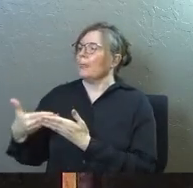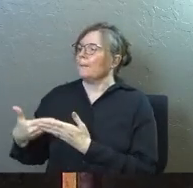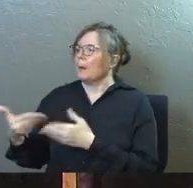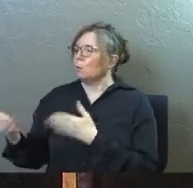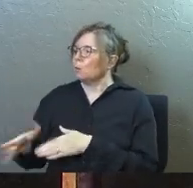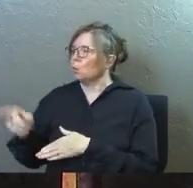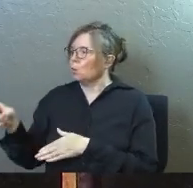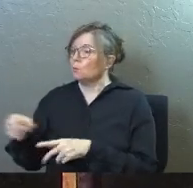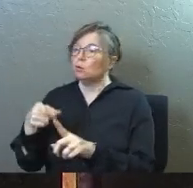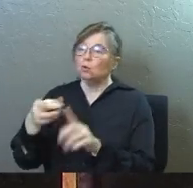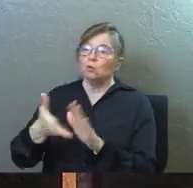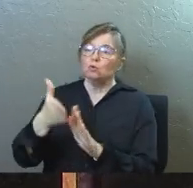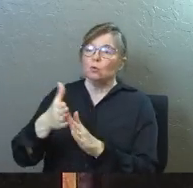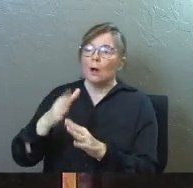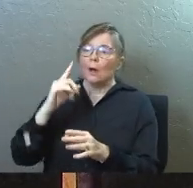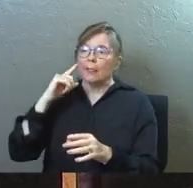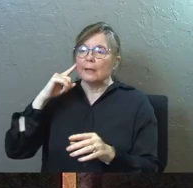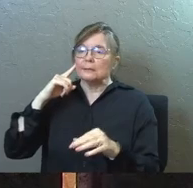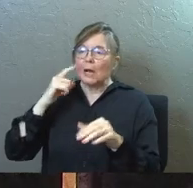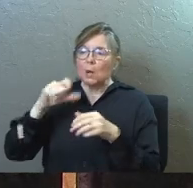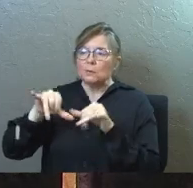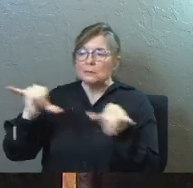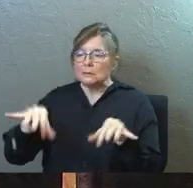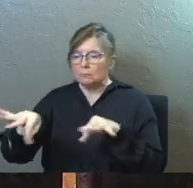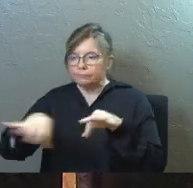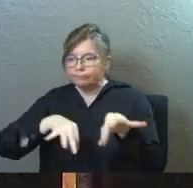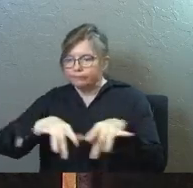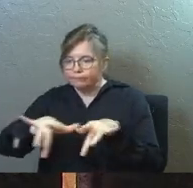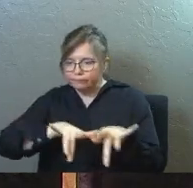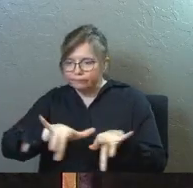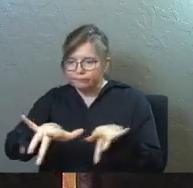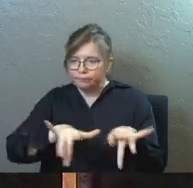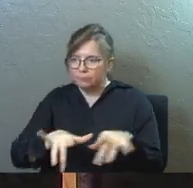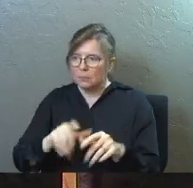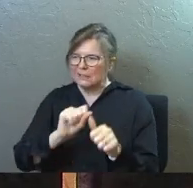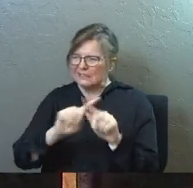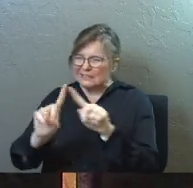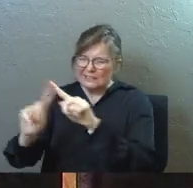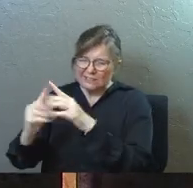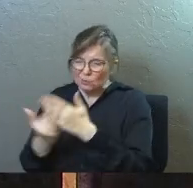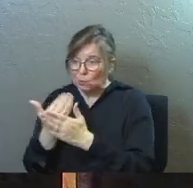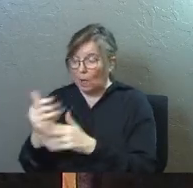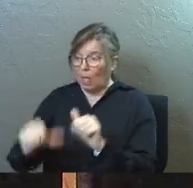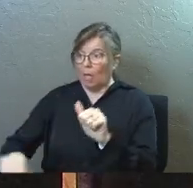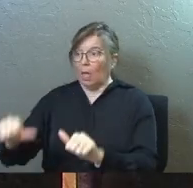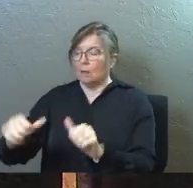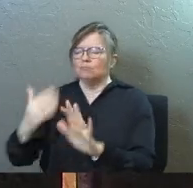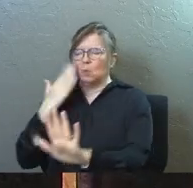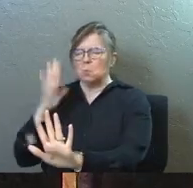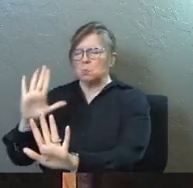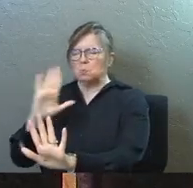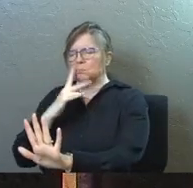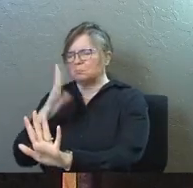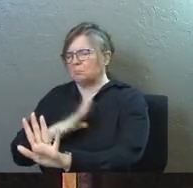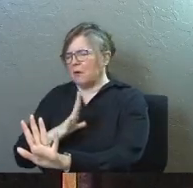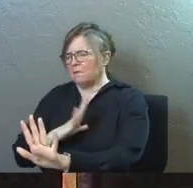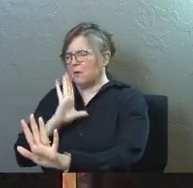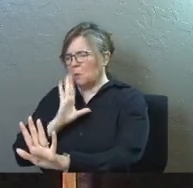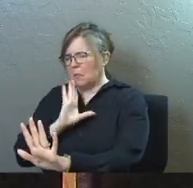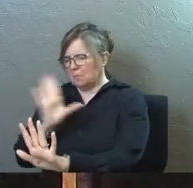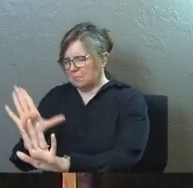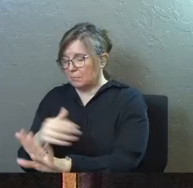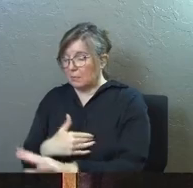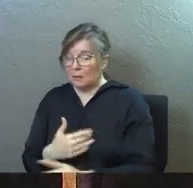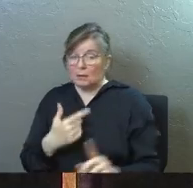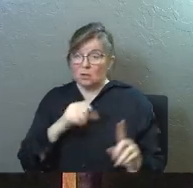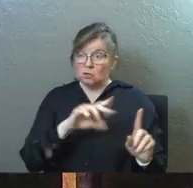going to run the sound system while I'm gone. You're going to run this while I'm gone. It's okay, I know you're all brand spanking new believers. And I don't even know if Saul's going to say yes,